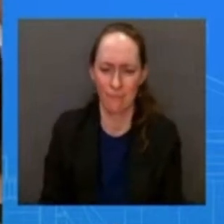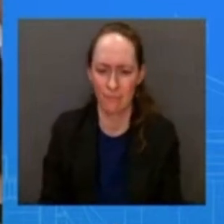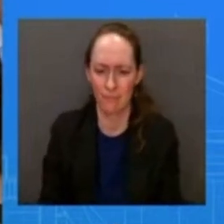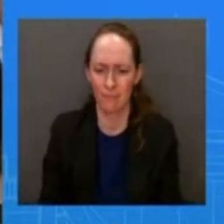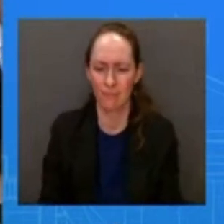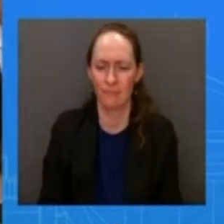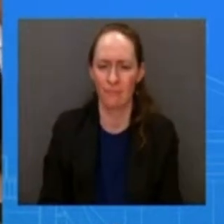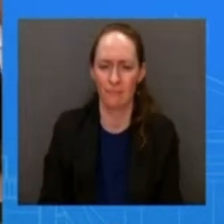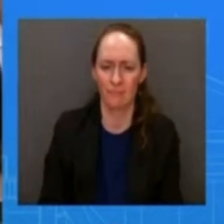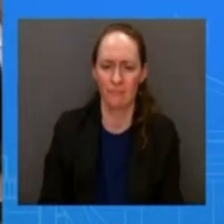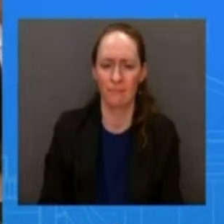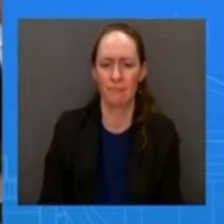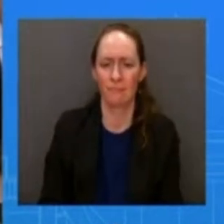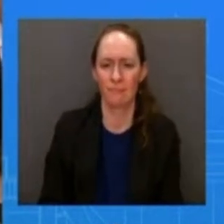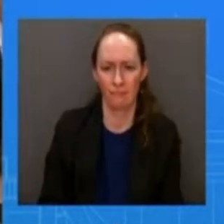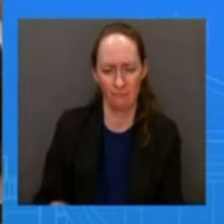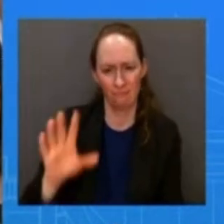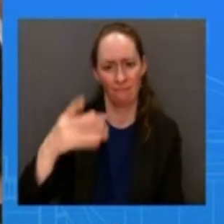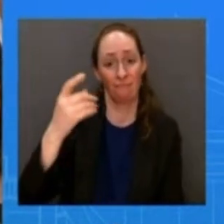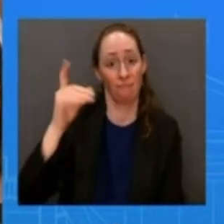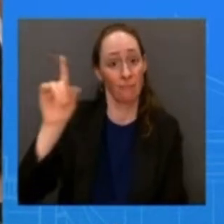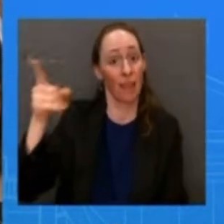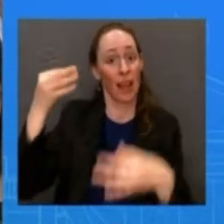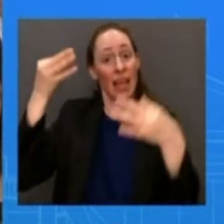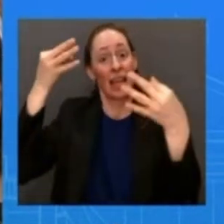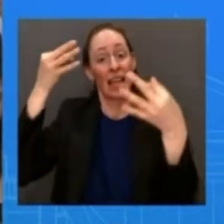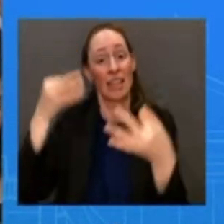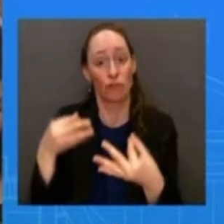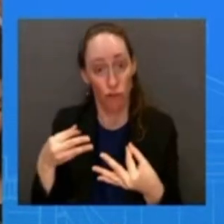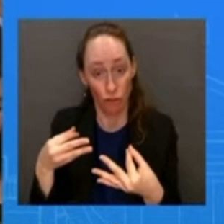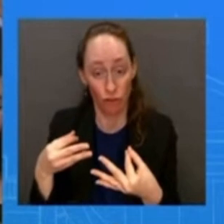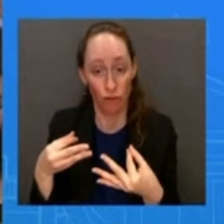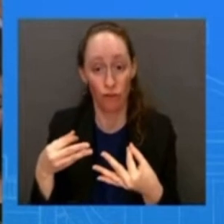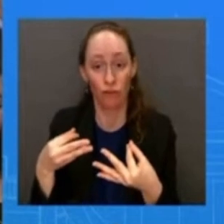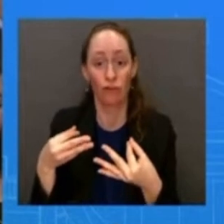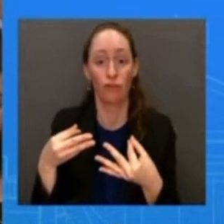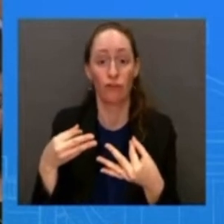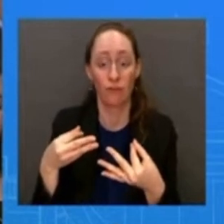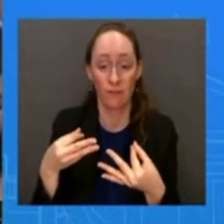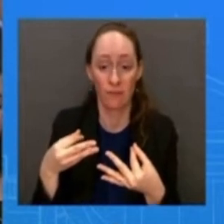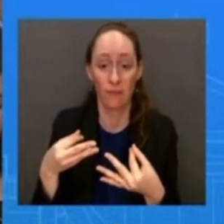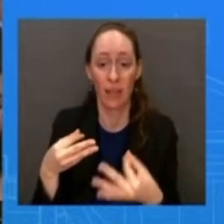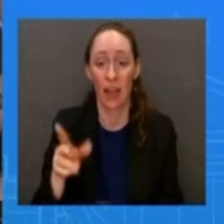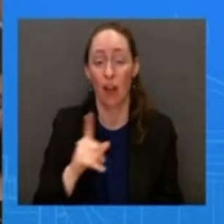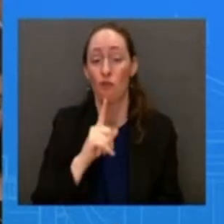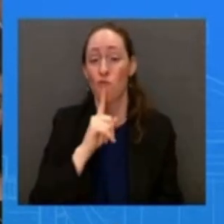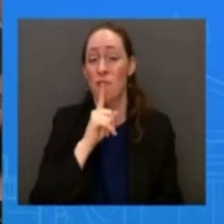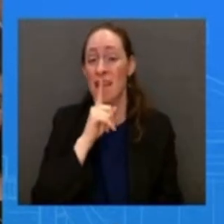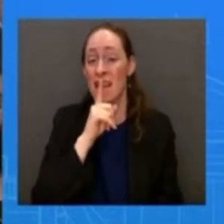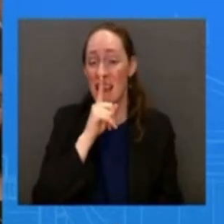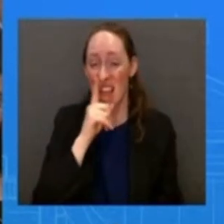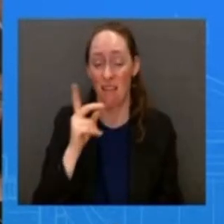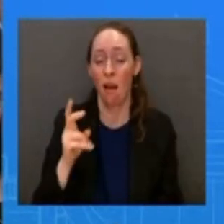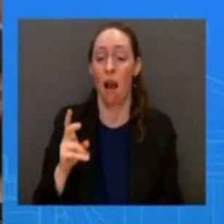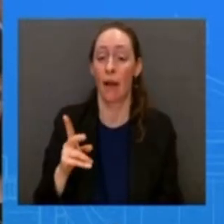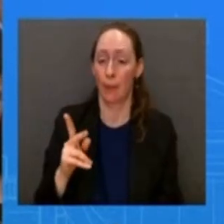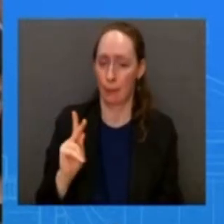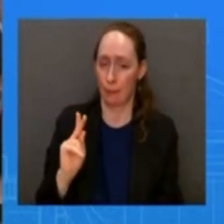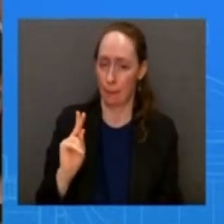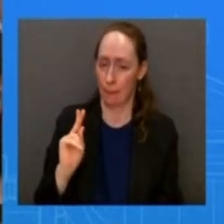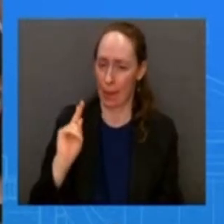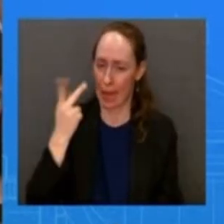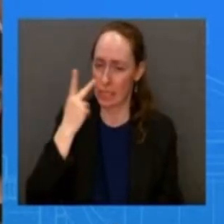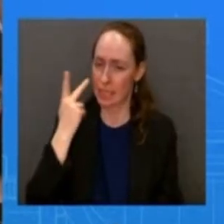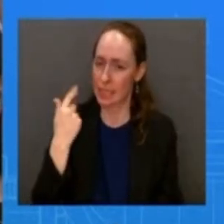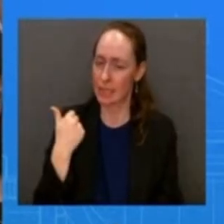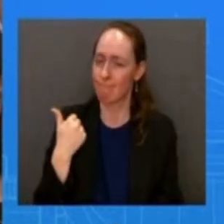three um shoot downs was an overreaction a political overreaction to the criticism that he took on the